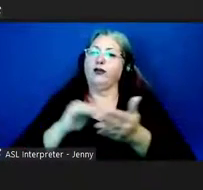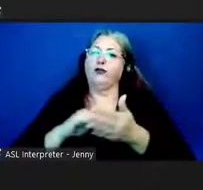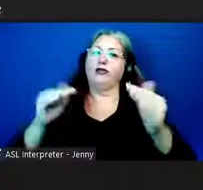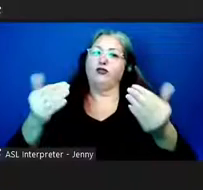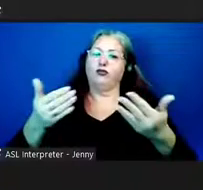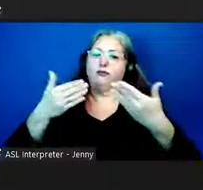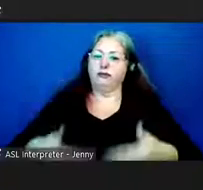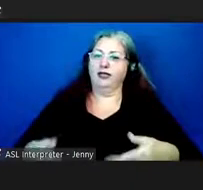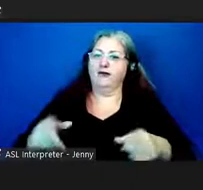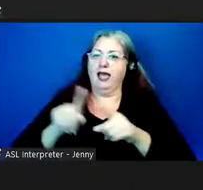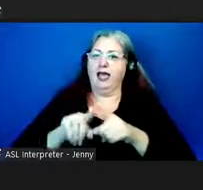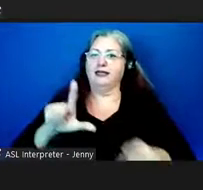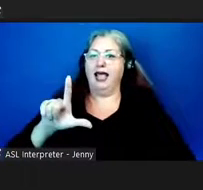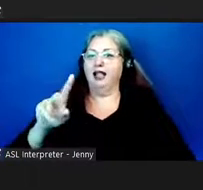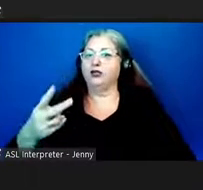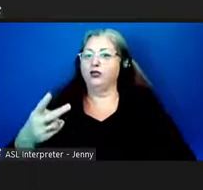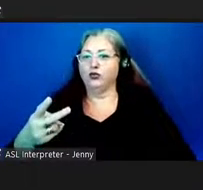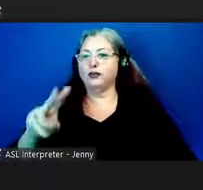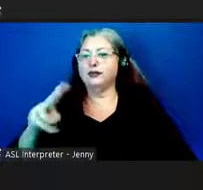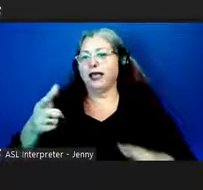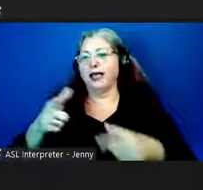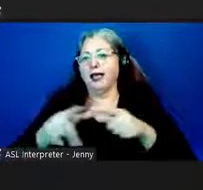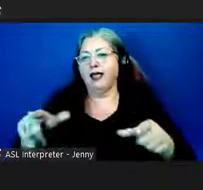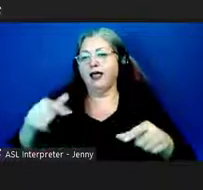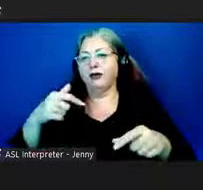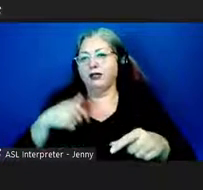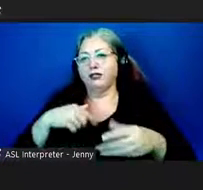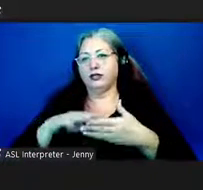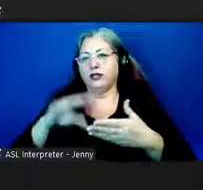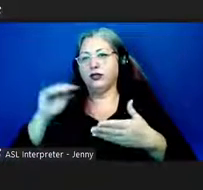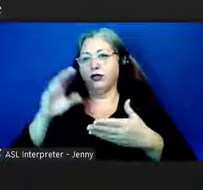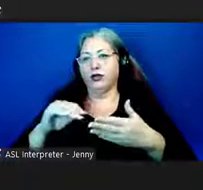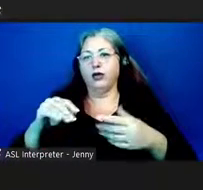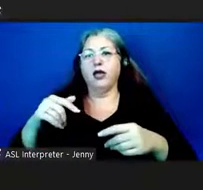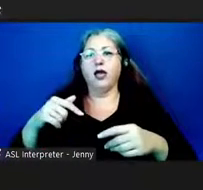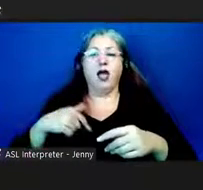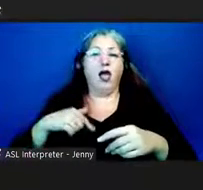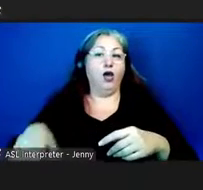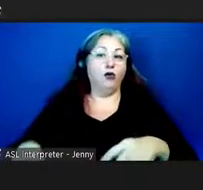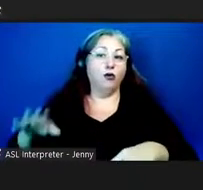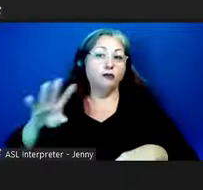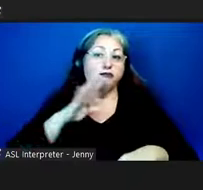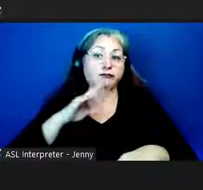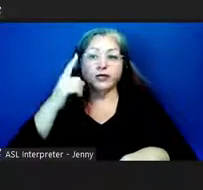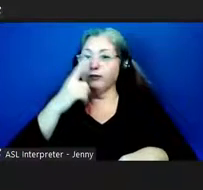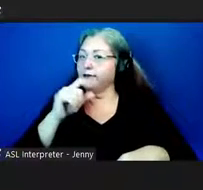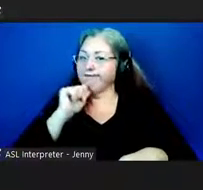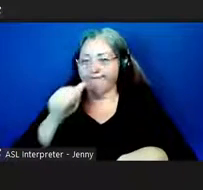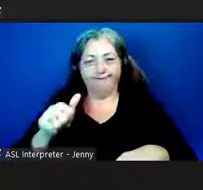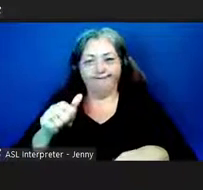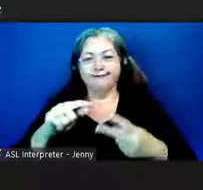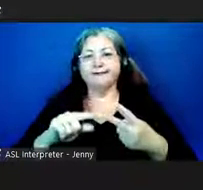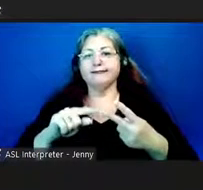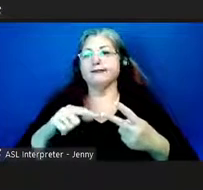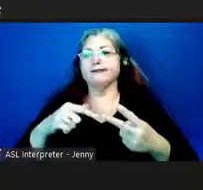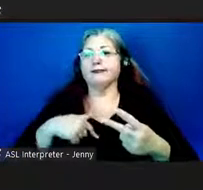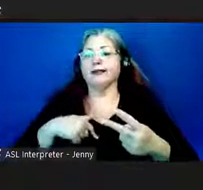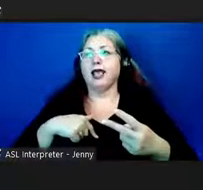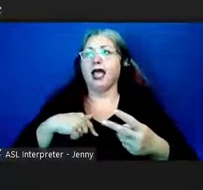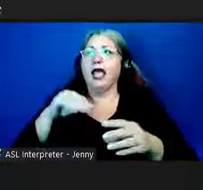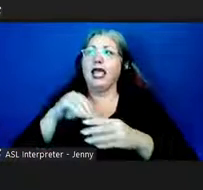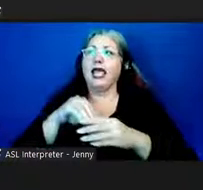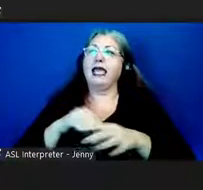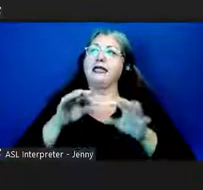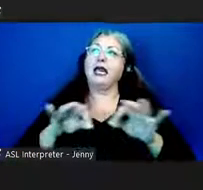So a L2, as a second language learner, I did not grow up speaking Hawaiian. I've only been in the